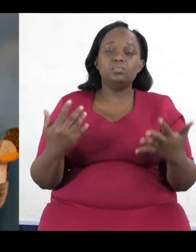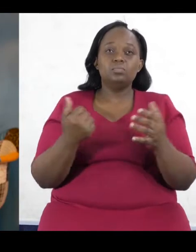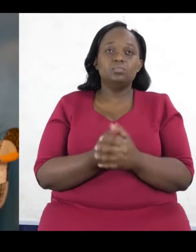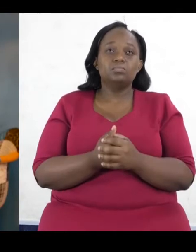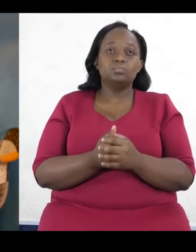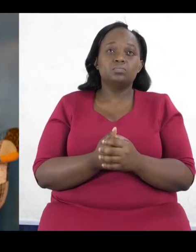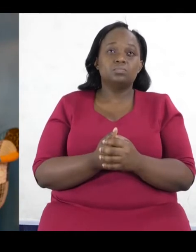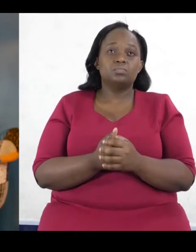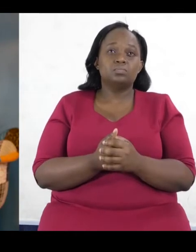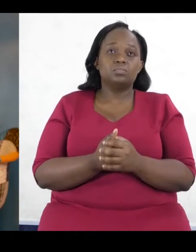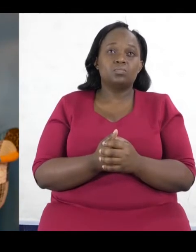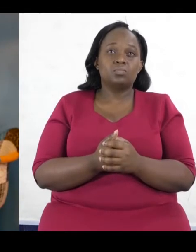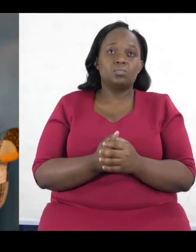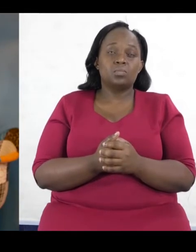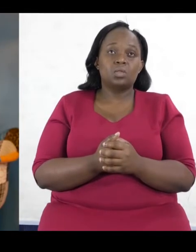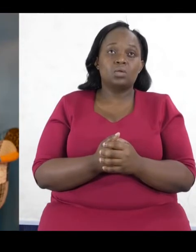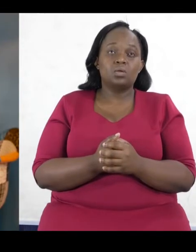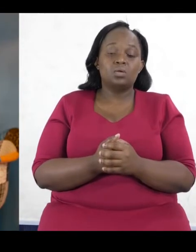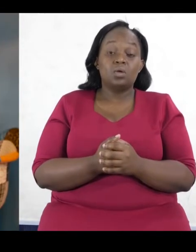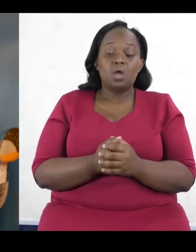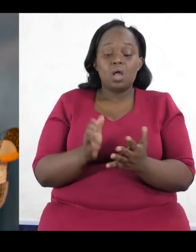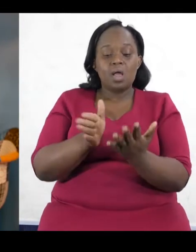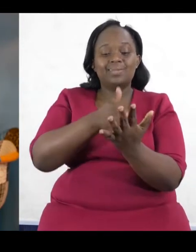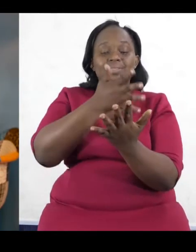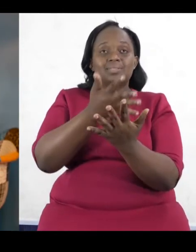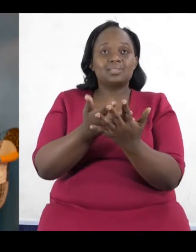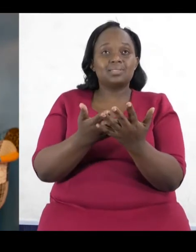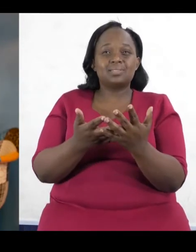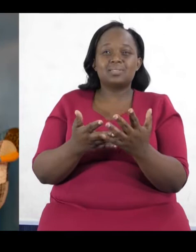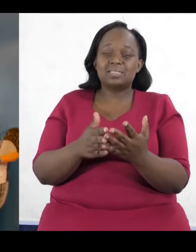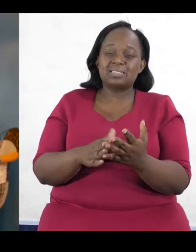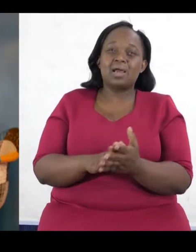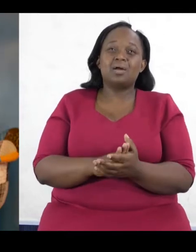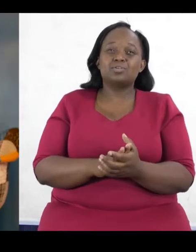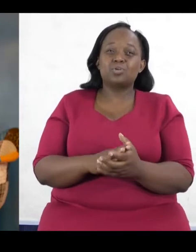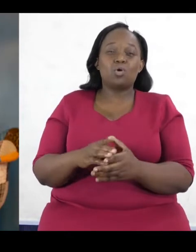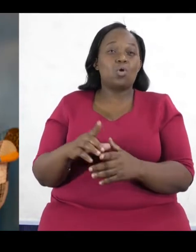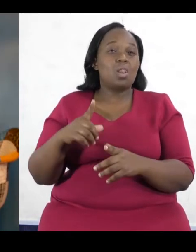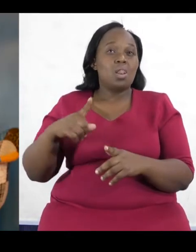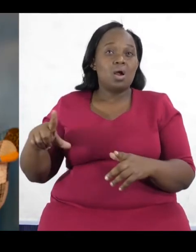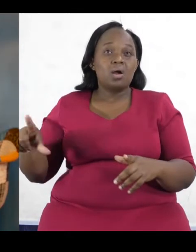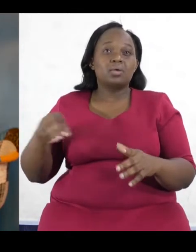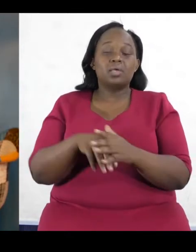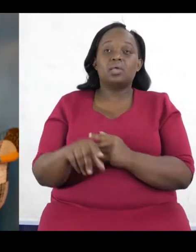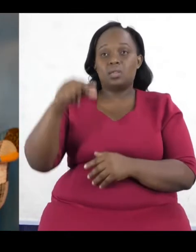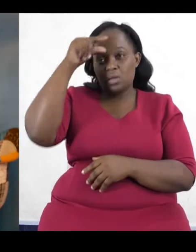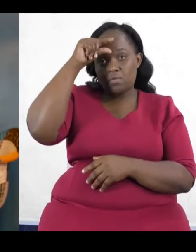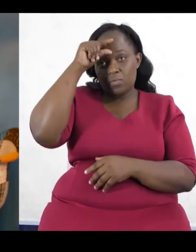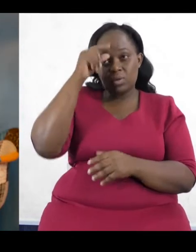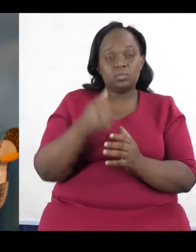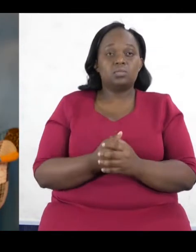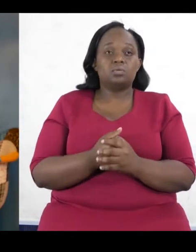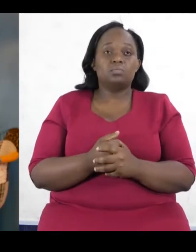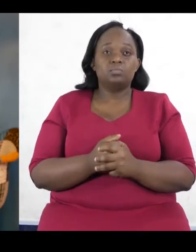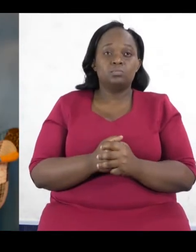that is a structural deficiency in our governance structure. And the challenge there